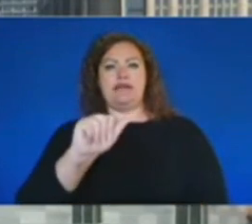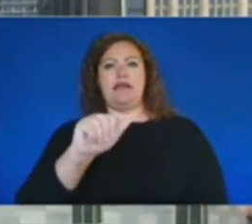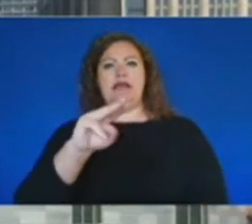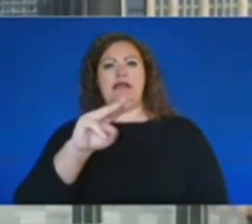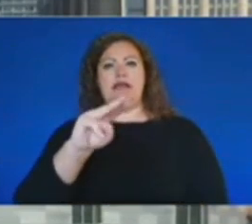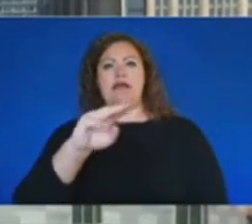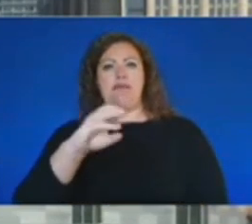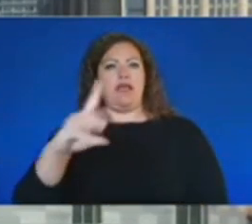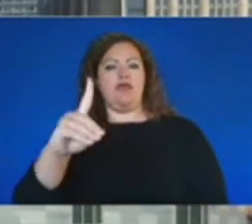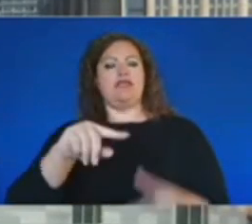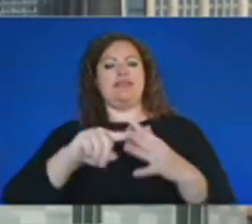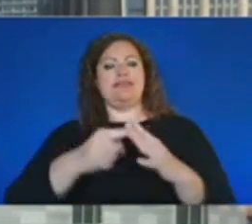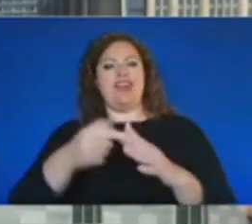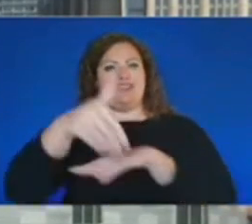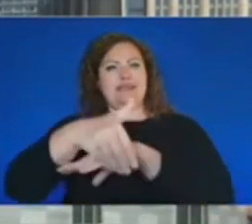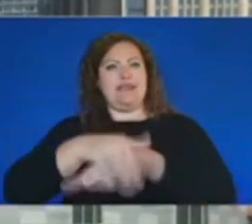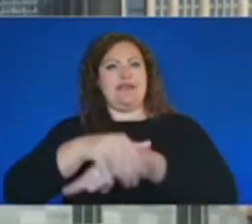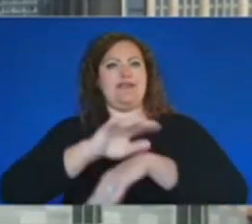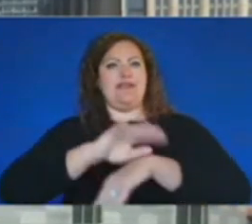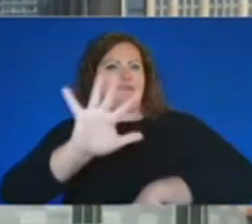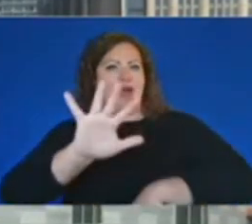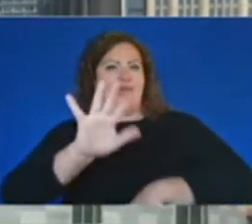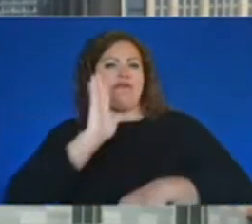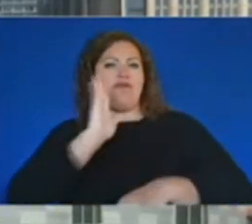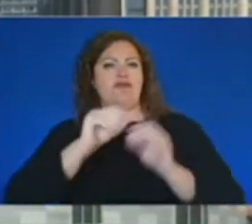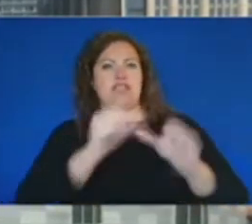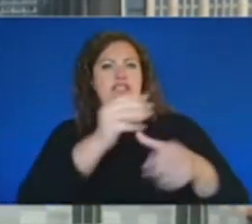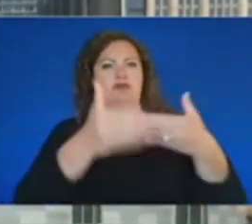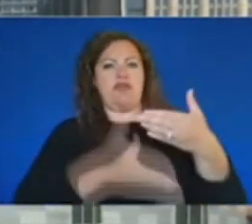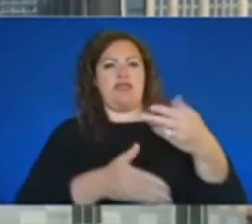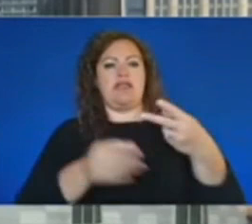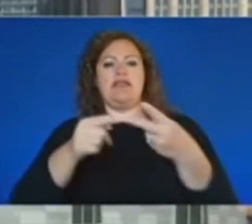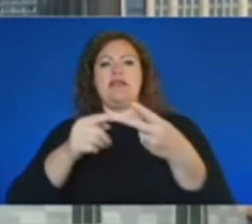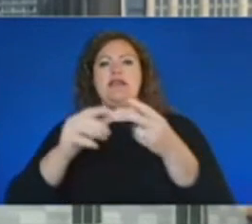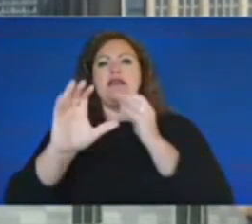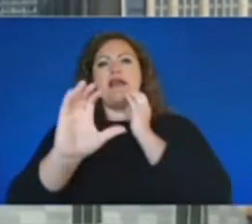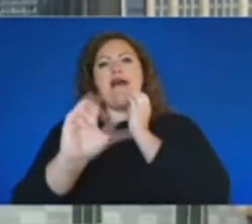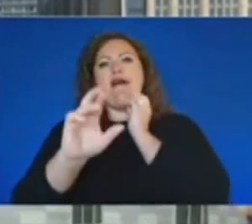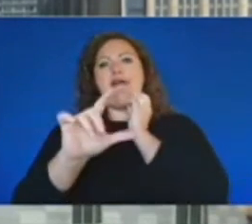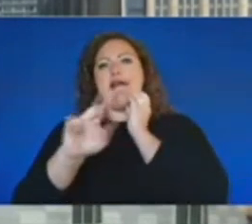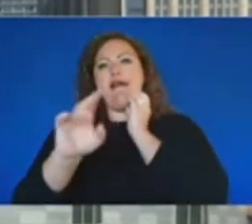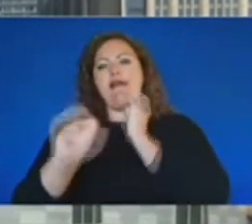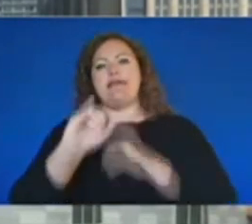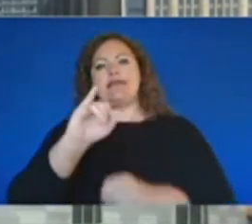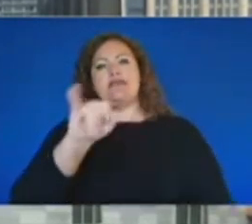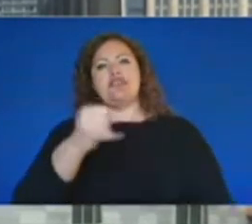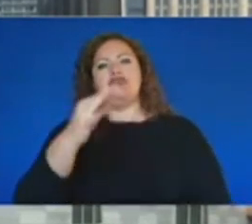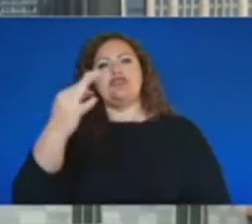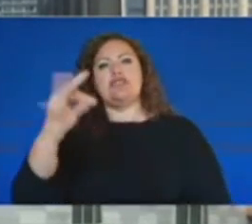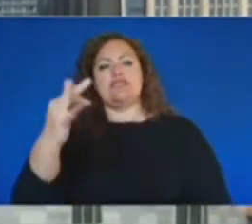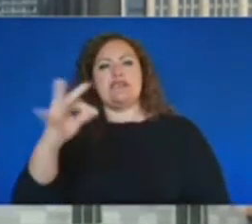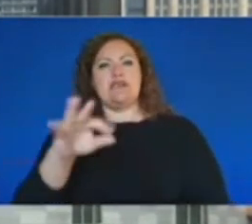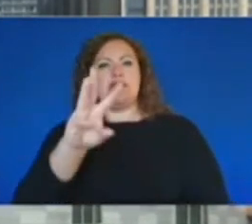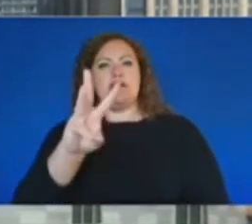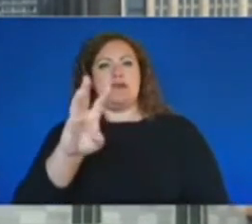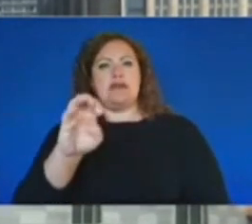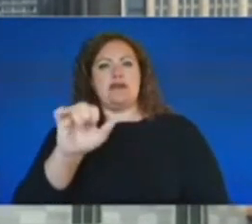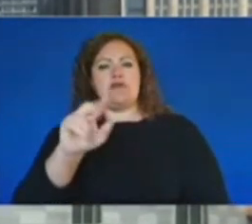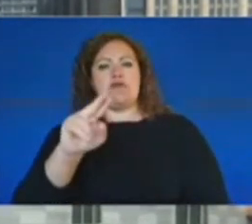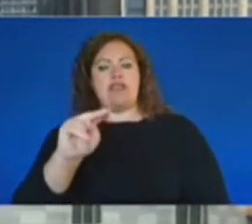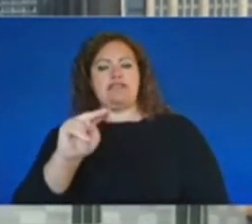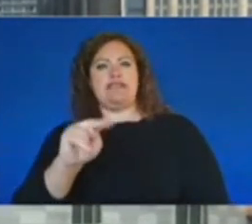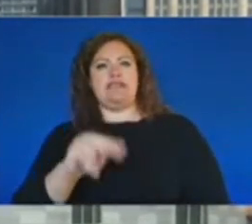continue throughout the weekend. And then the Carolinas' Juneteenth West End celebration will occur near Betty's Ford Road,